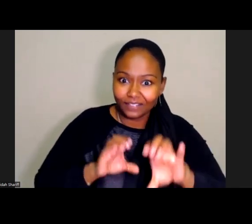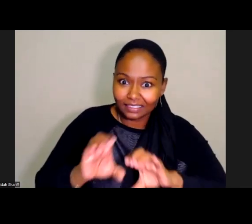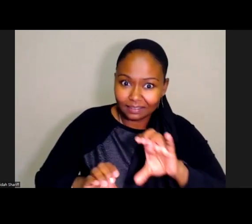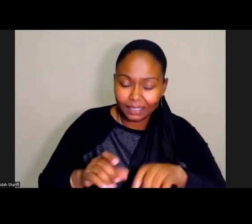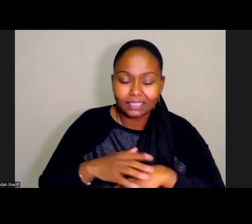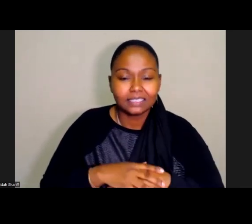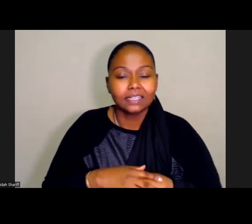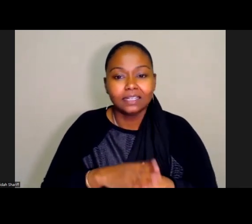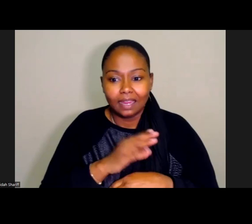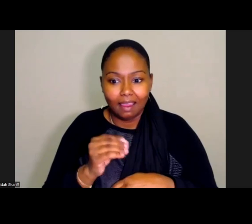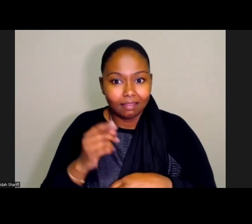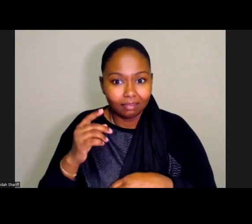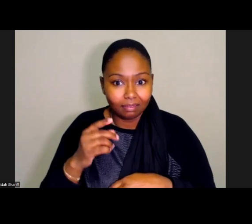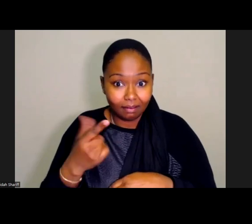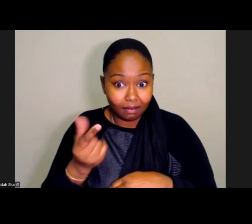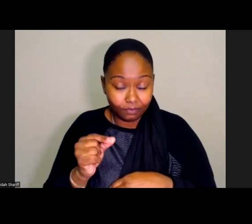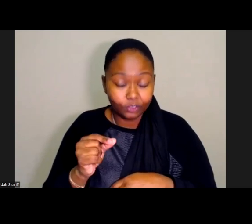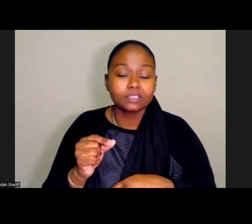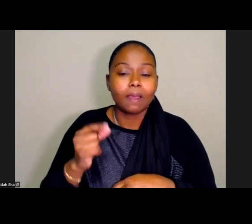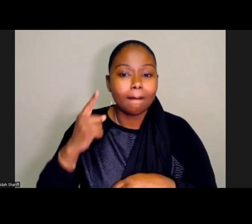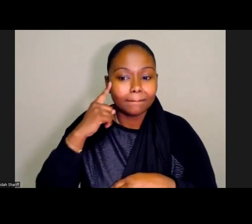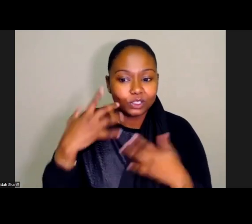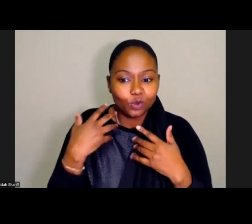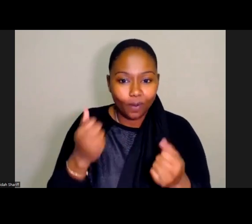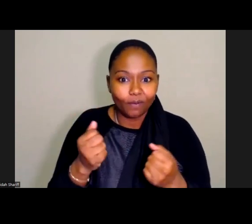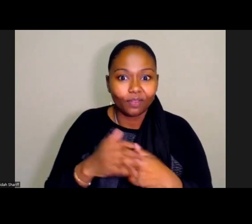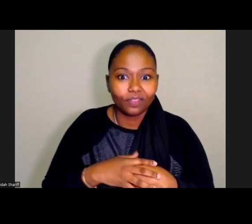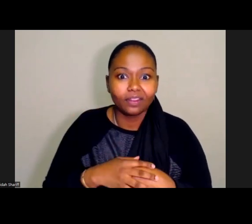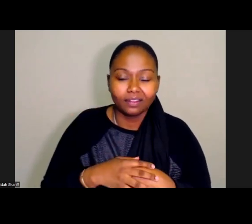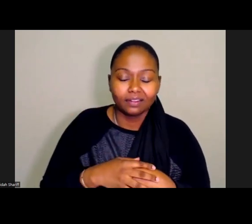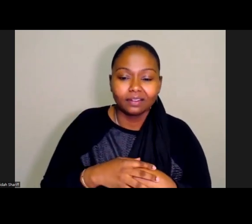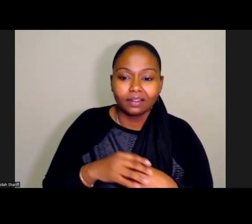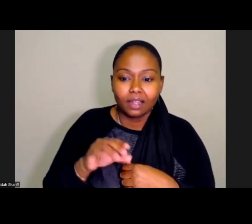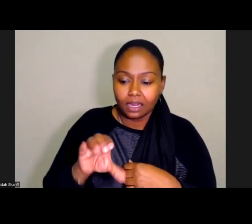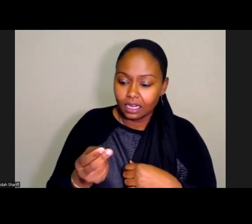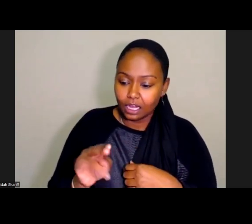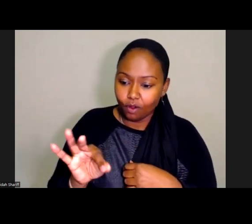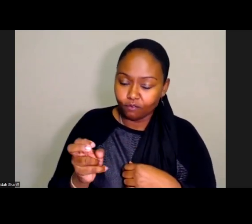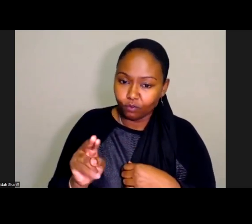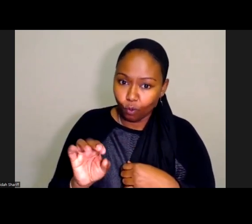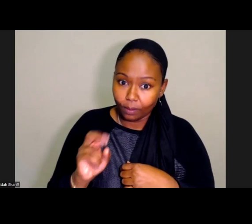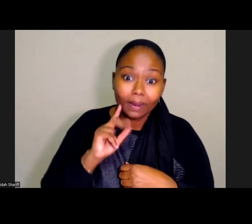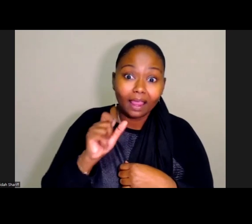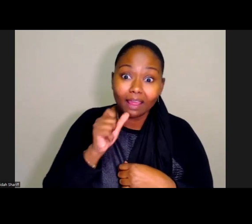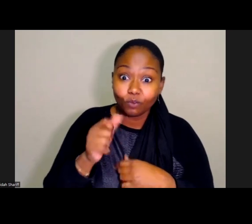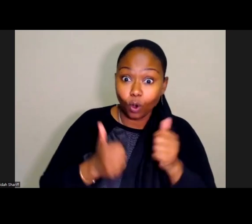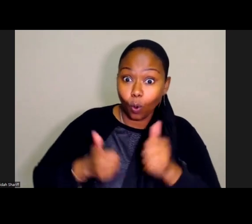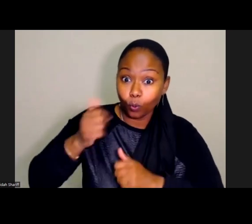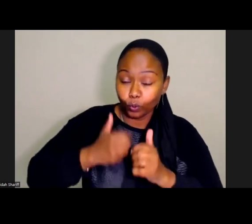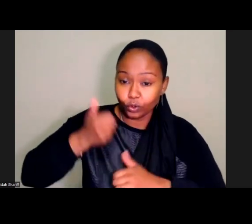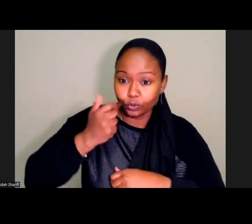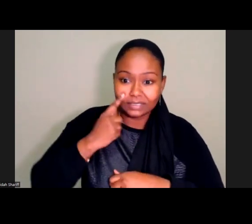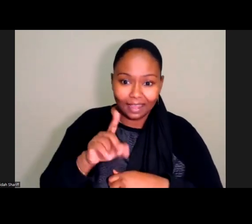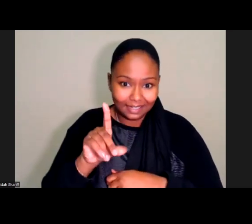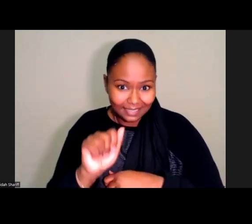governor's mental health reform package that Stephanie will lead us through to make sure there's more representation for older adults and disabled